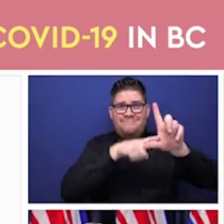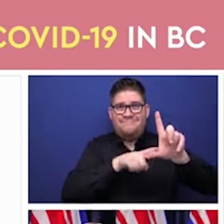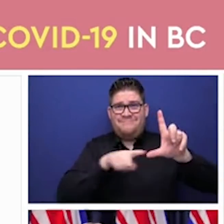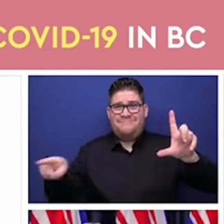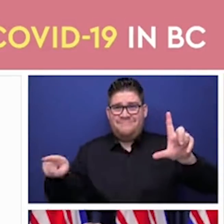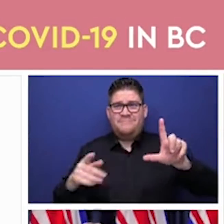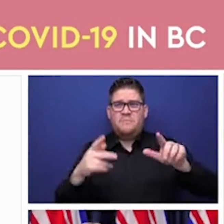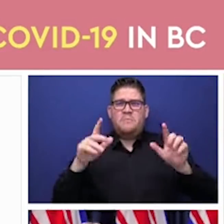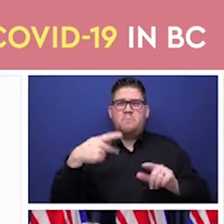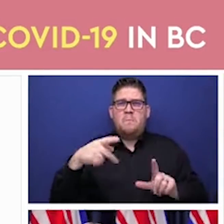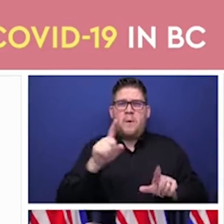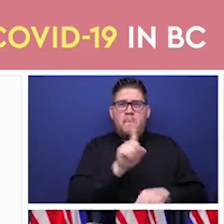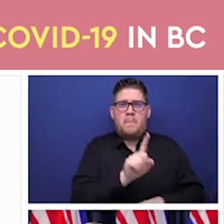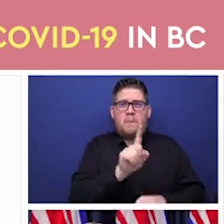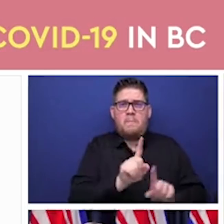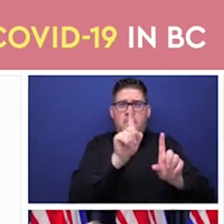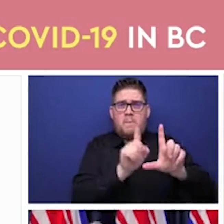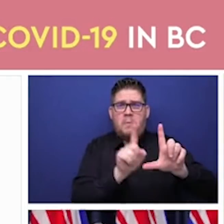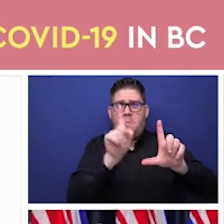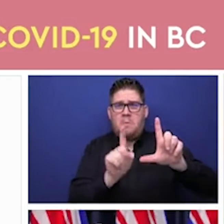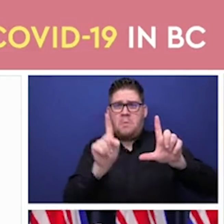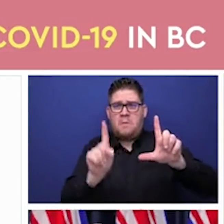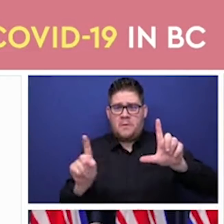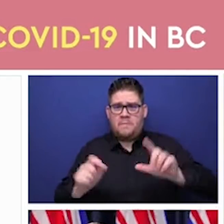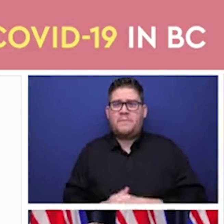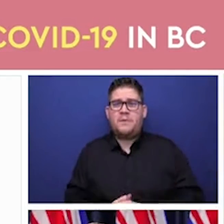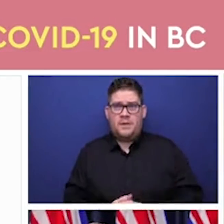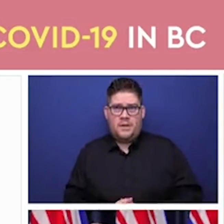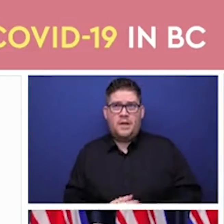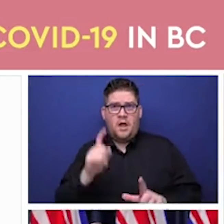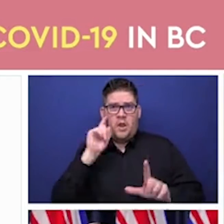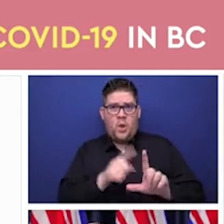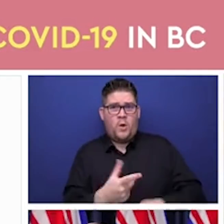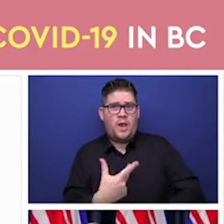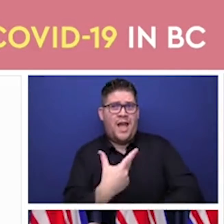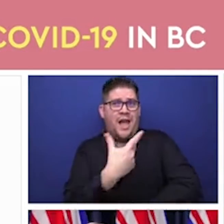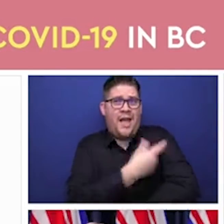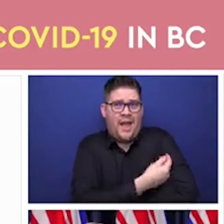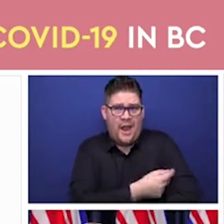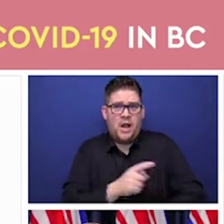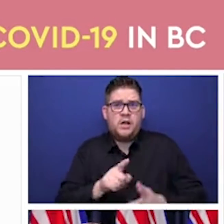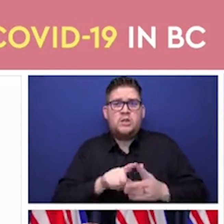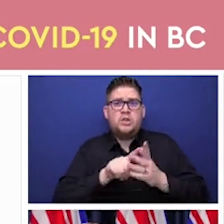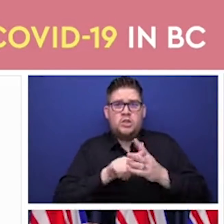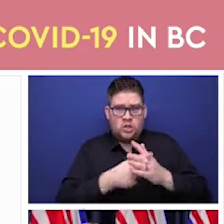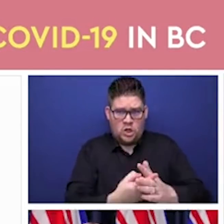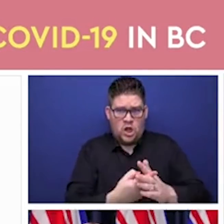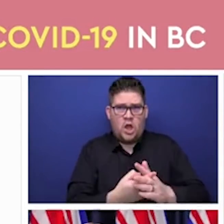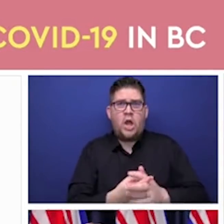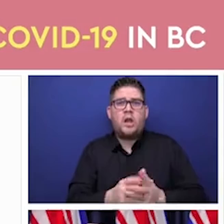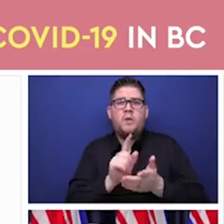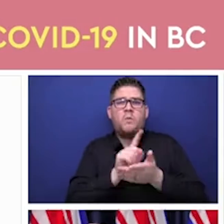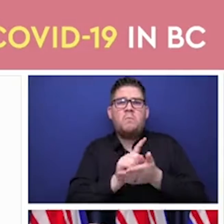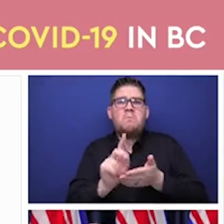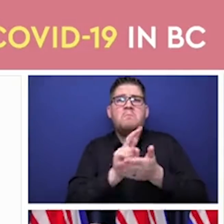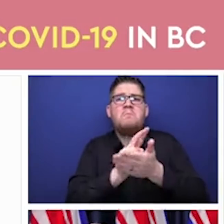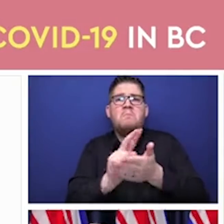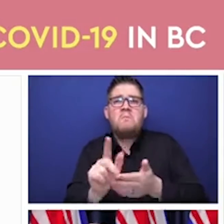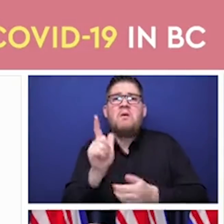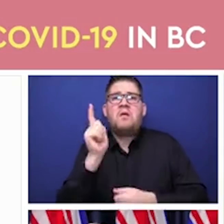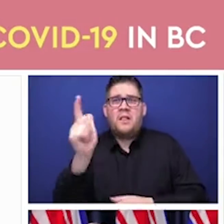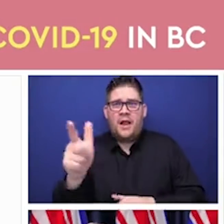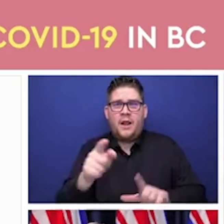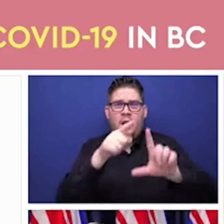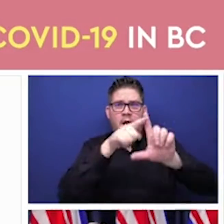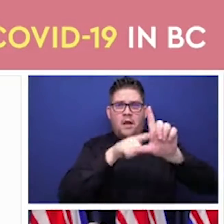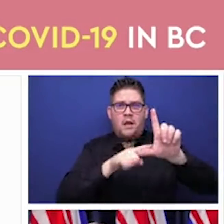new cases amongst them falls right down, and after three weeks, it basically drifts off to zero. And that